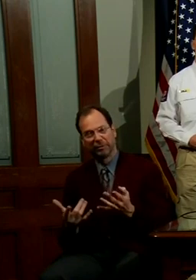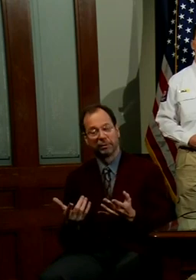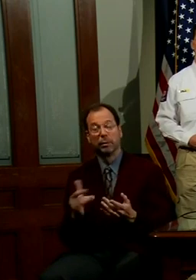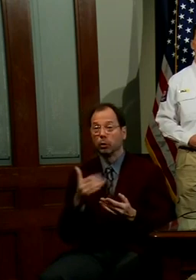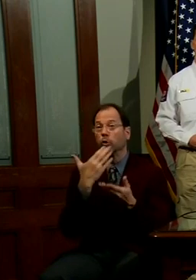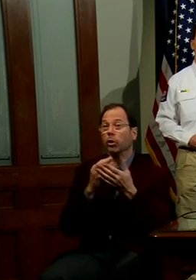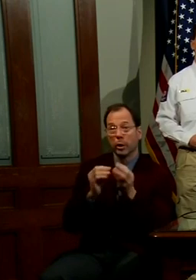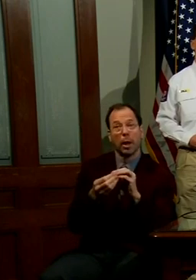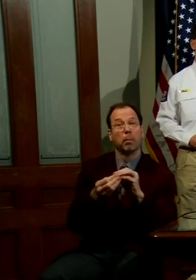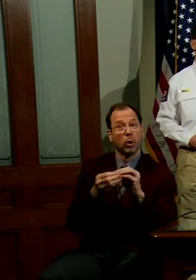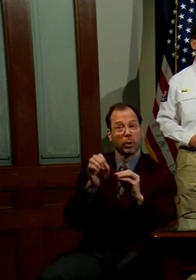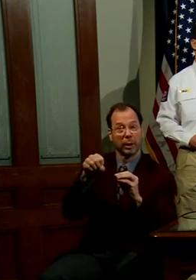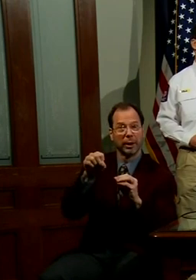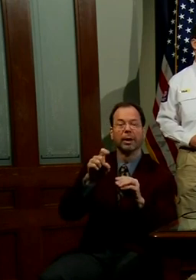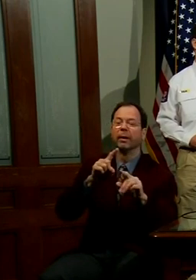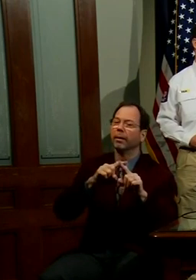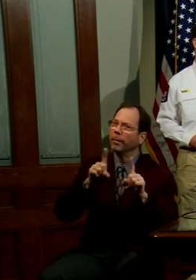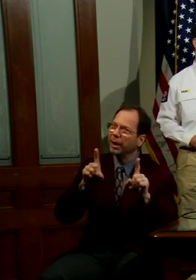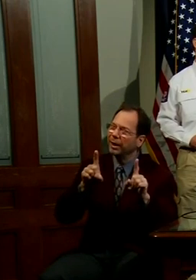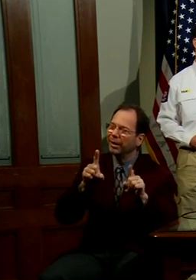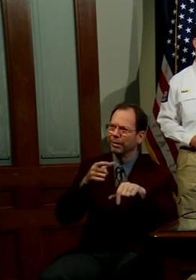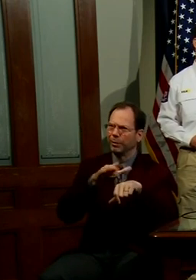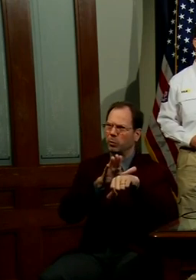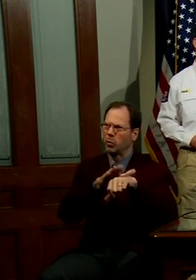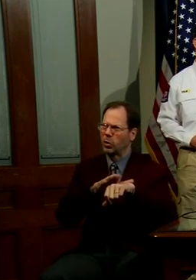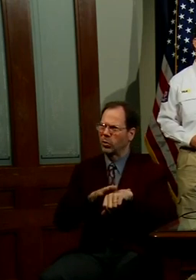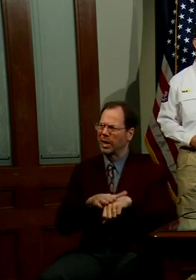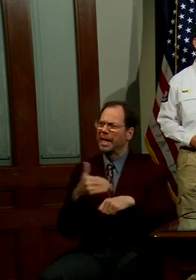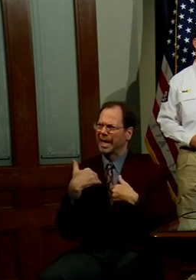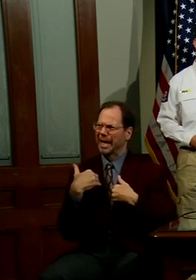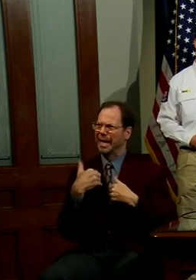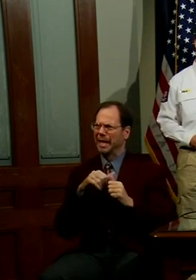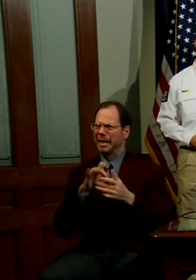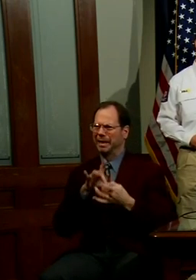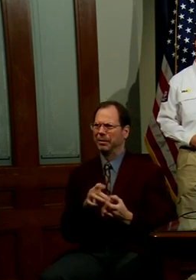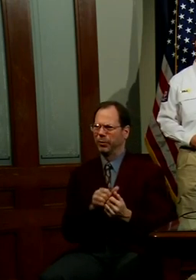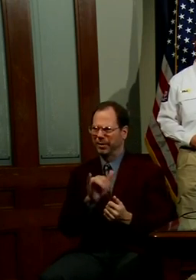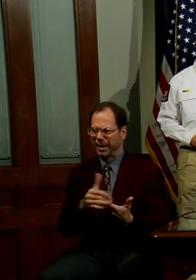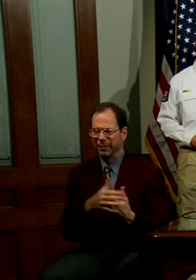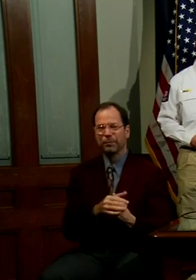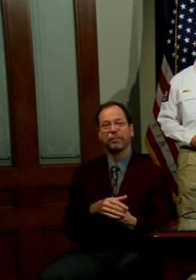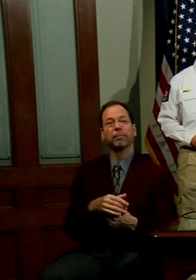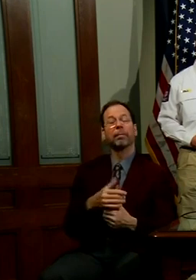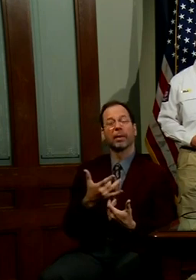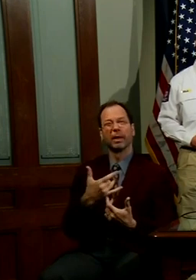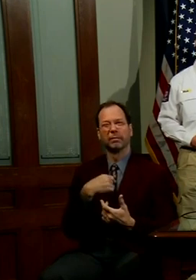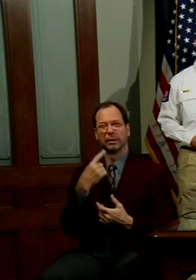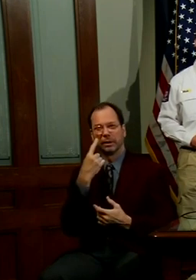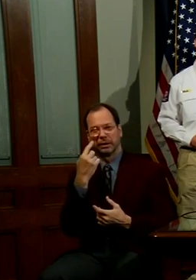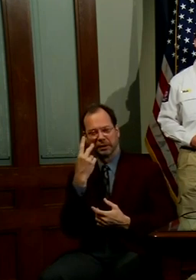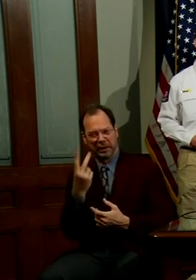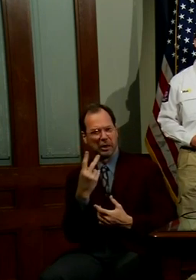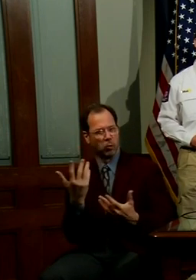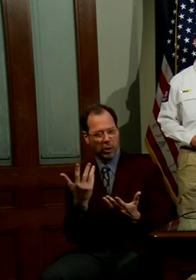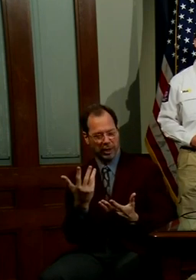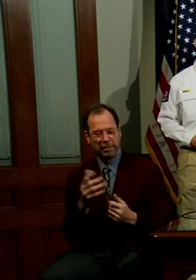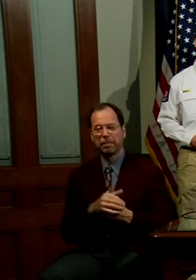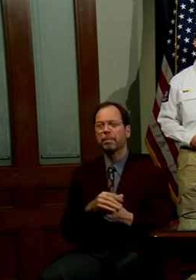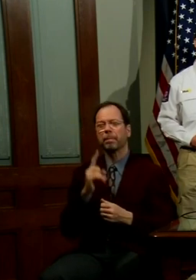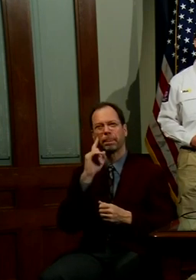are good numbers, but let me get into the red flags. One thing that I have seen is it seems as though